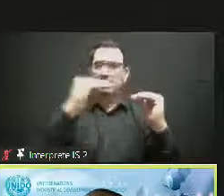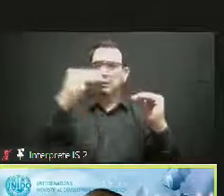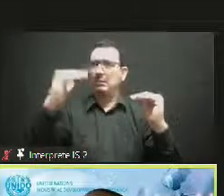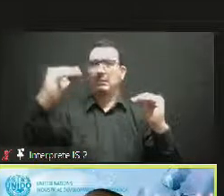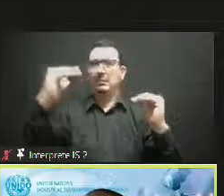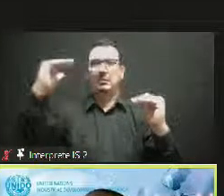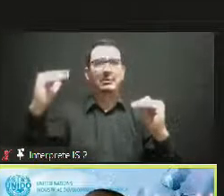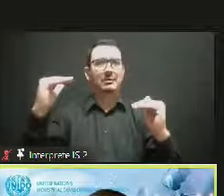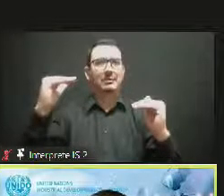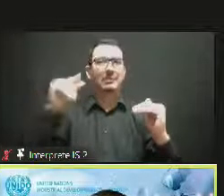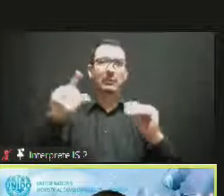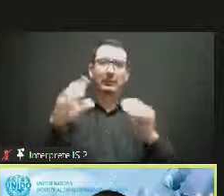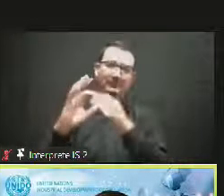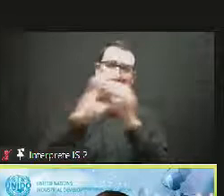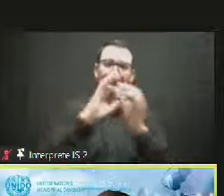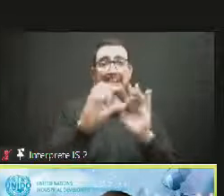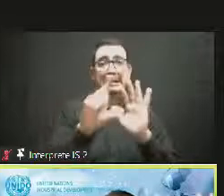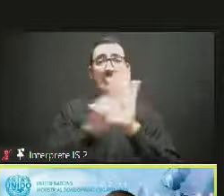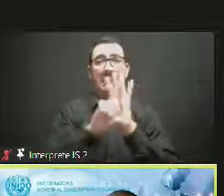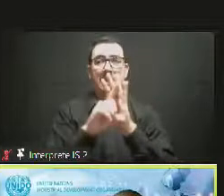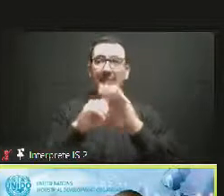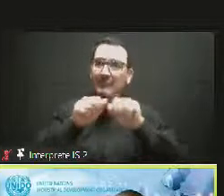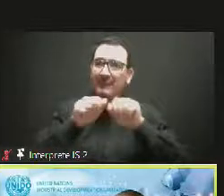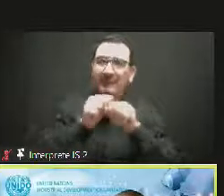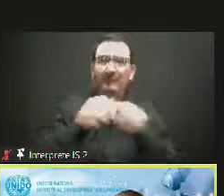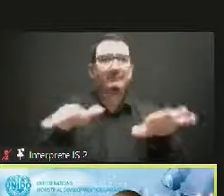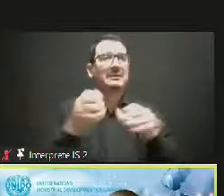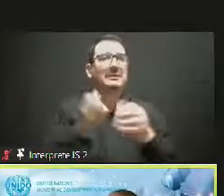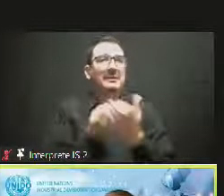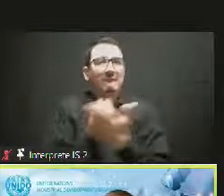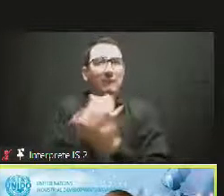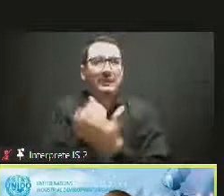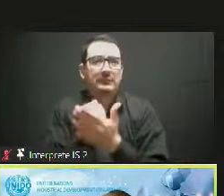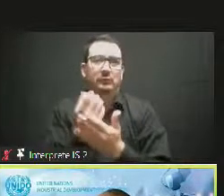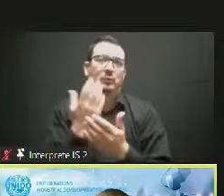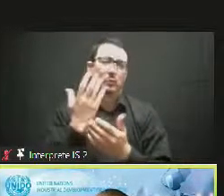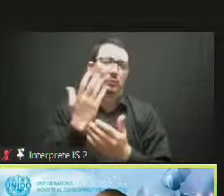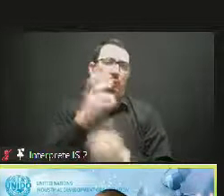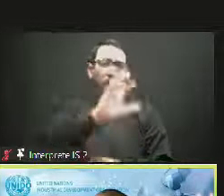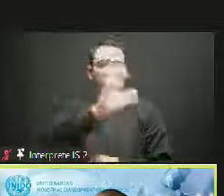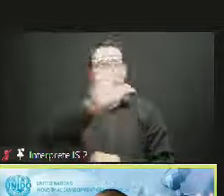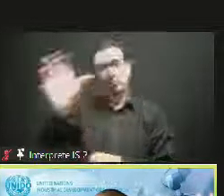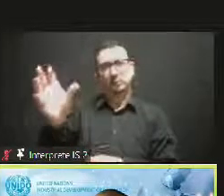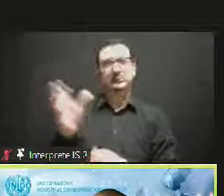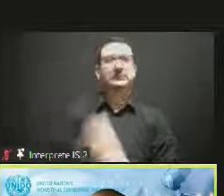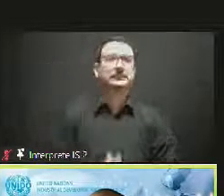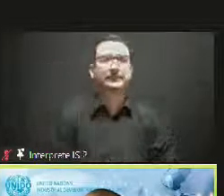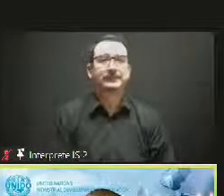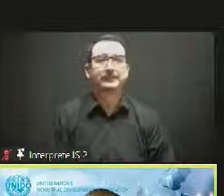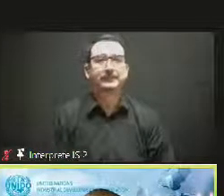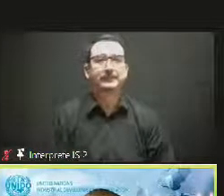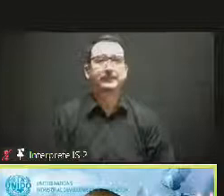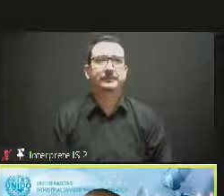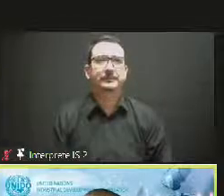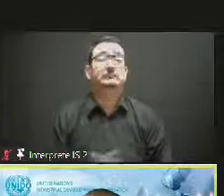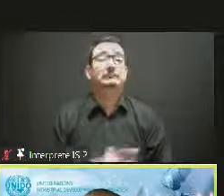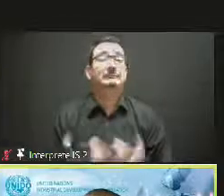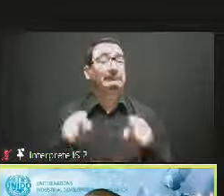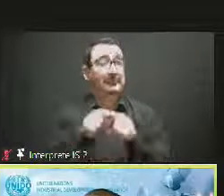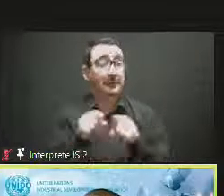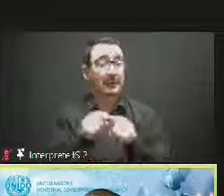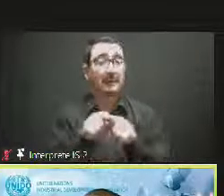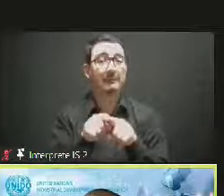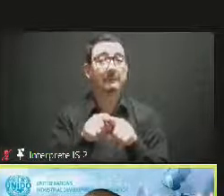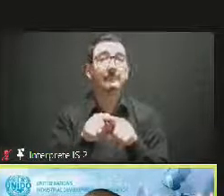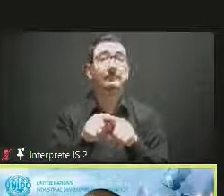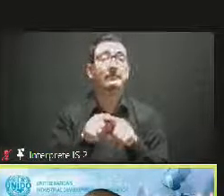is the most. For the same time, at from the African side, we see a